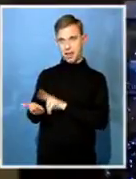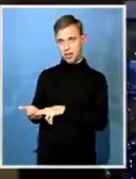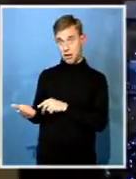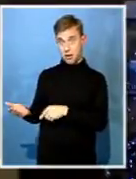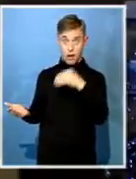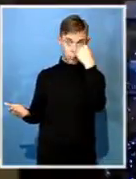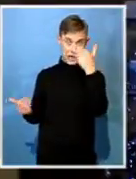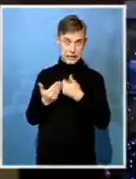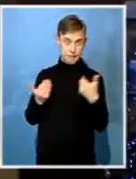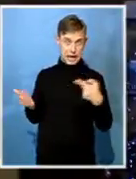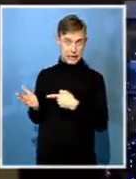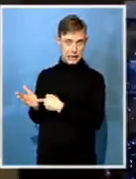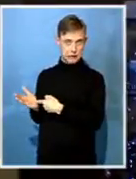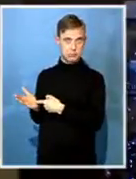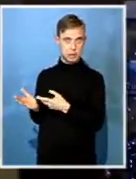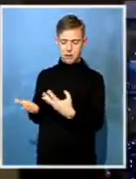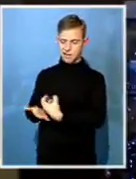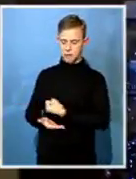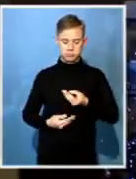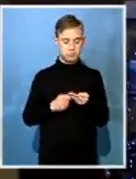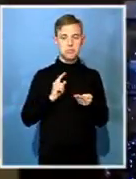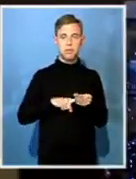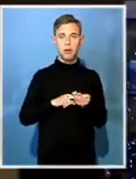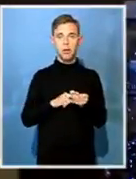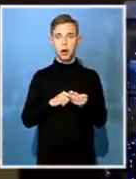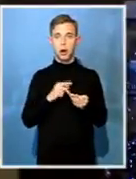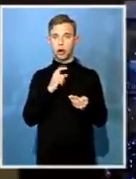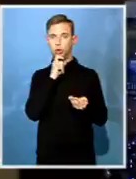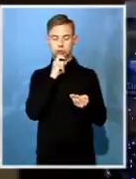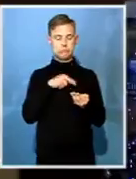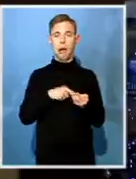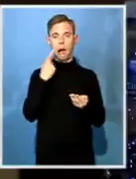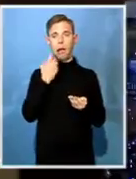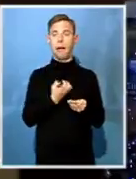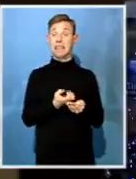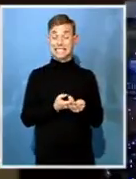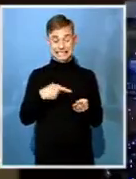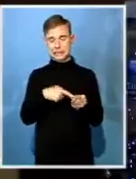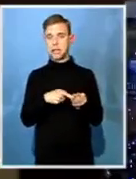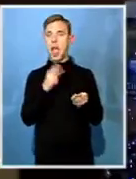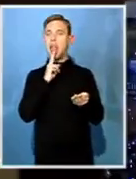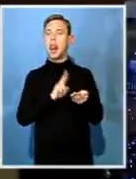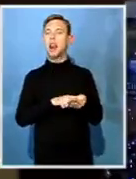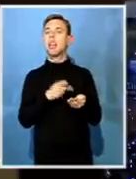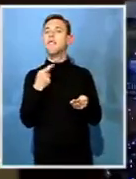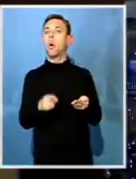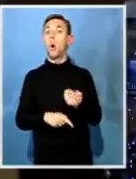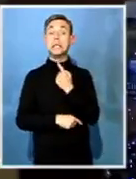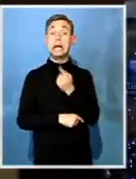people that were their members.